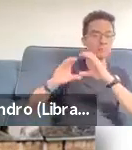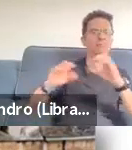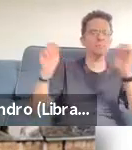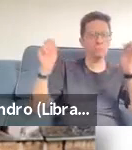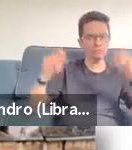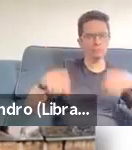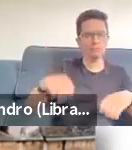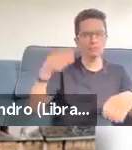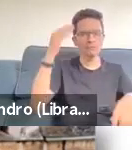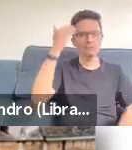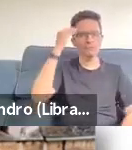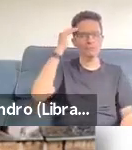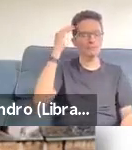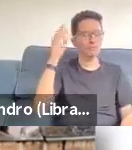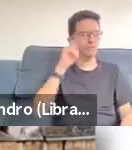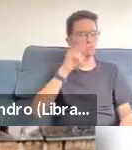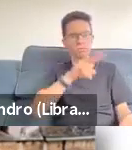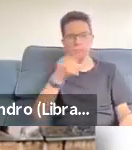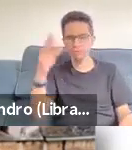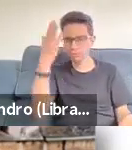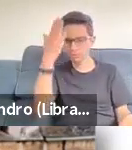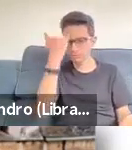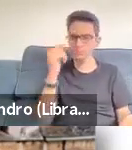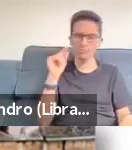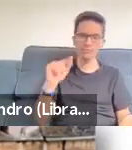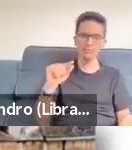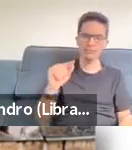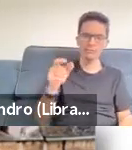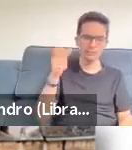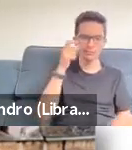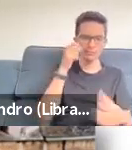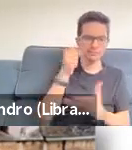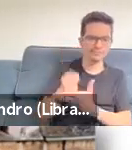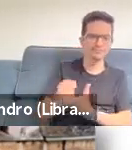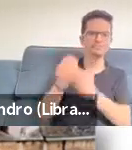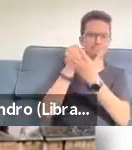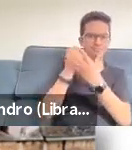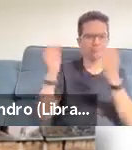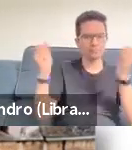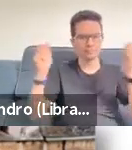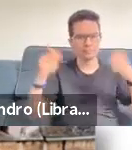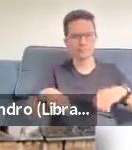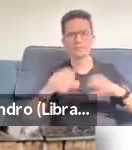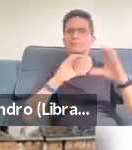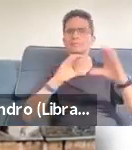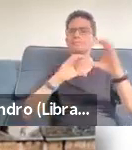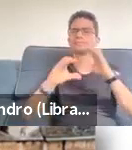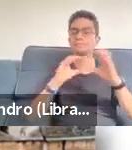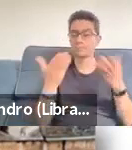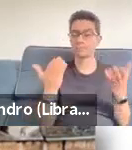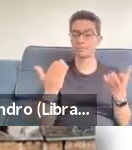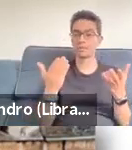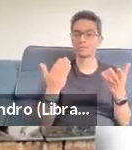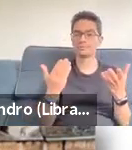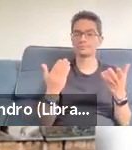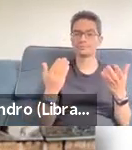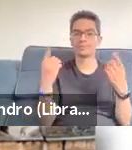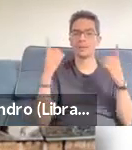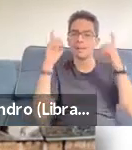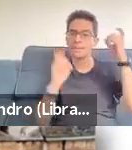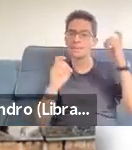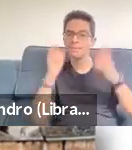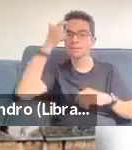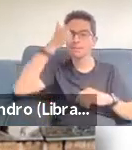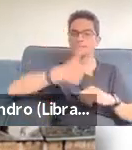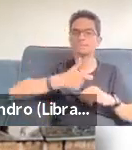this would include anything from facial expression expressions, gestures, symbols, pictures, alphabet boards, writing, and so on. And